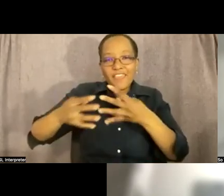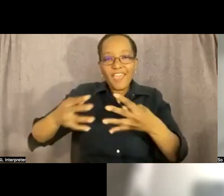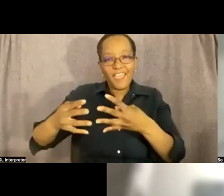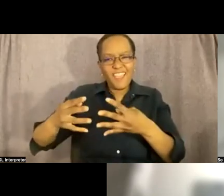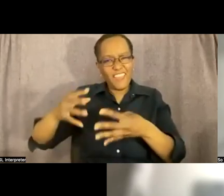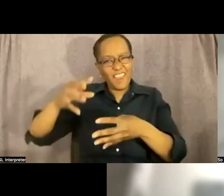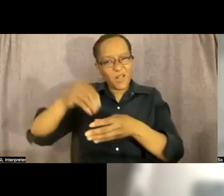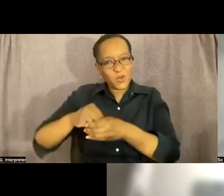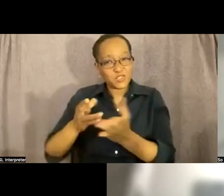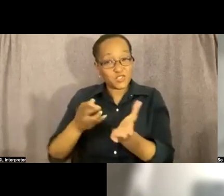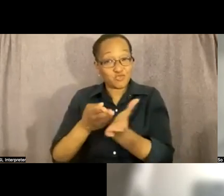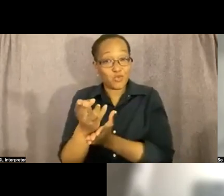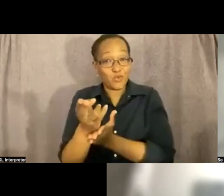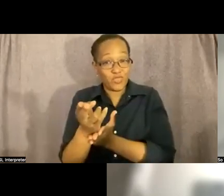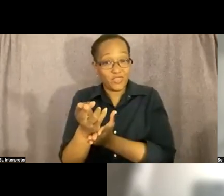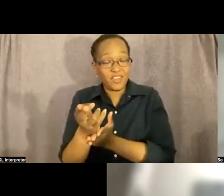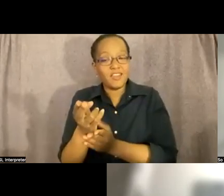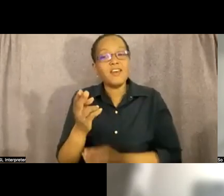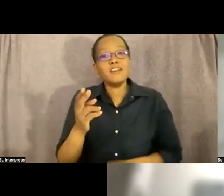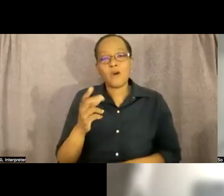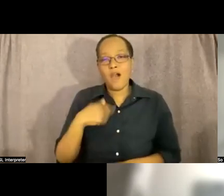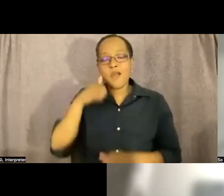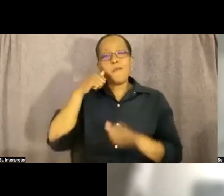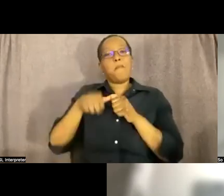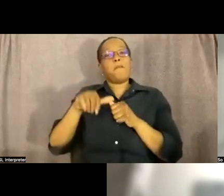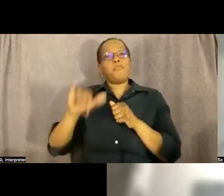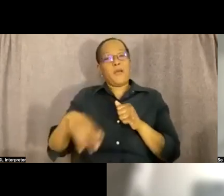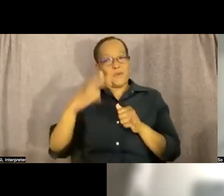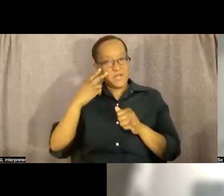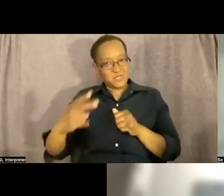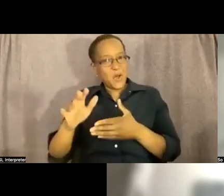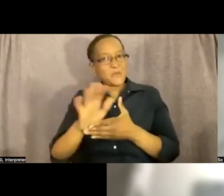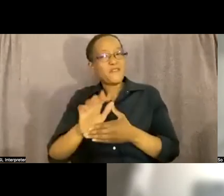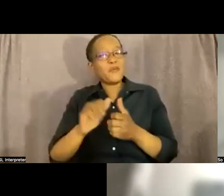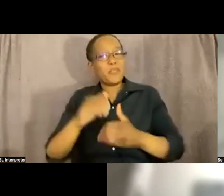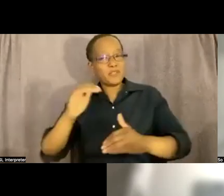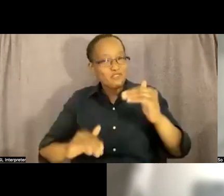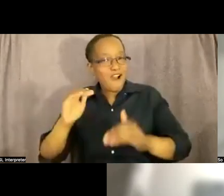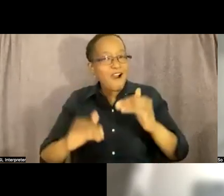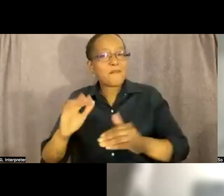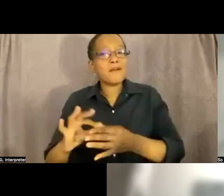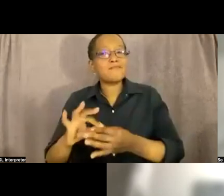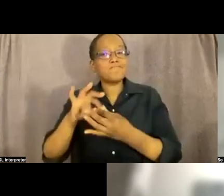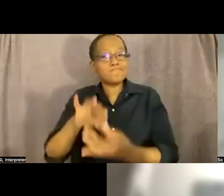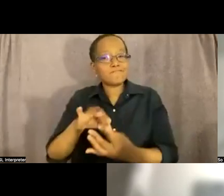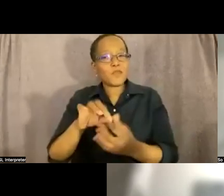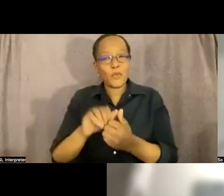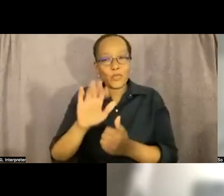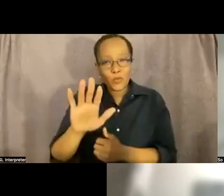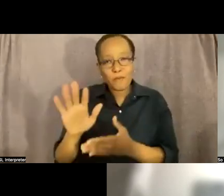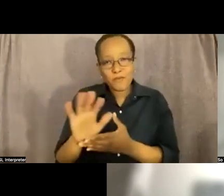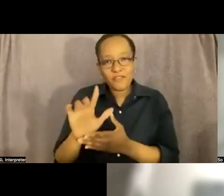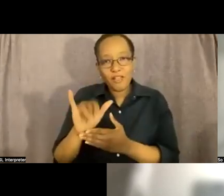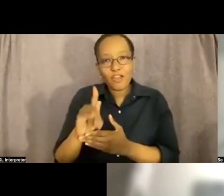and so um i was reminded of that when i saw the drumming and also connecting it with with the film liquor store dreams